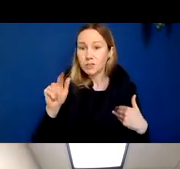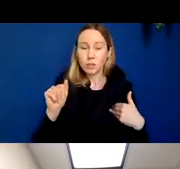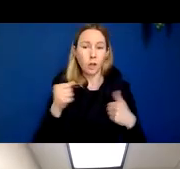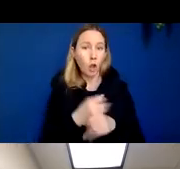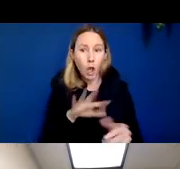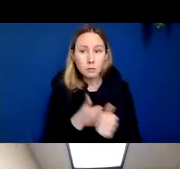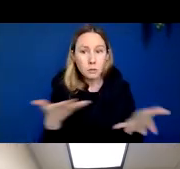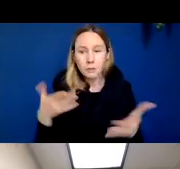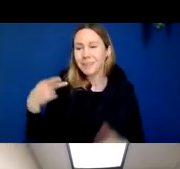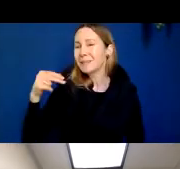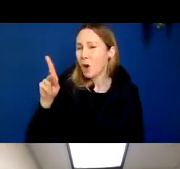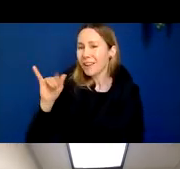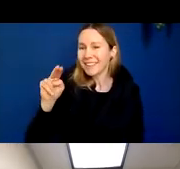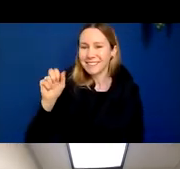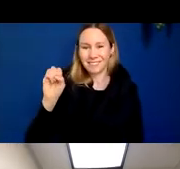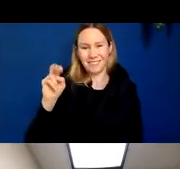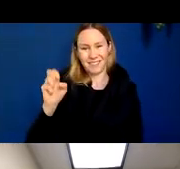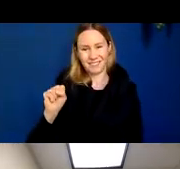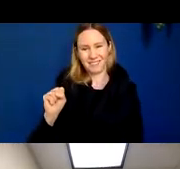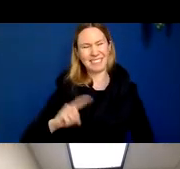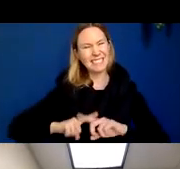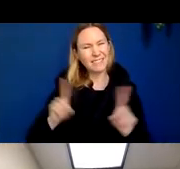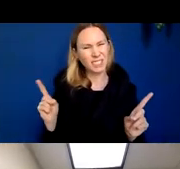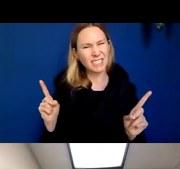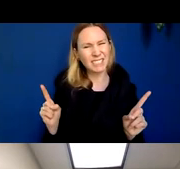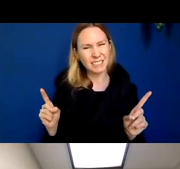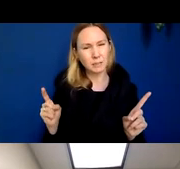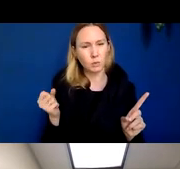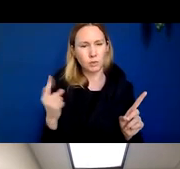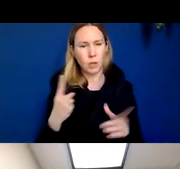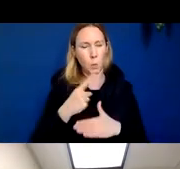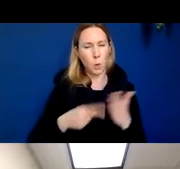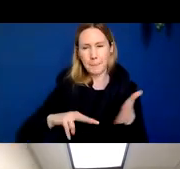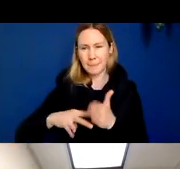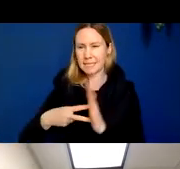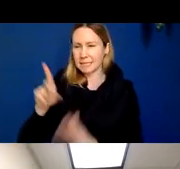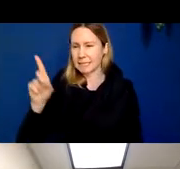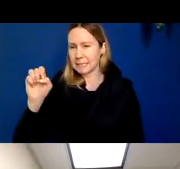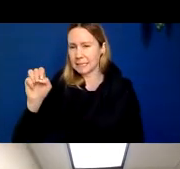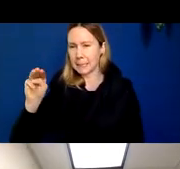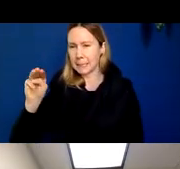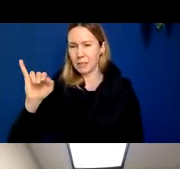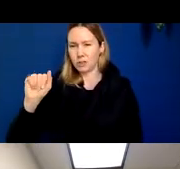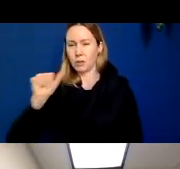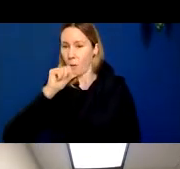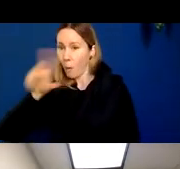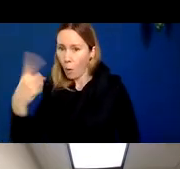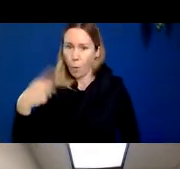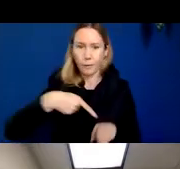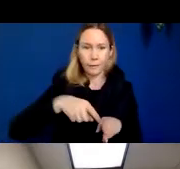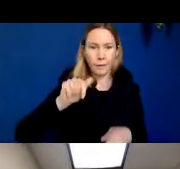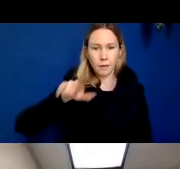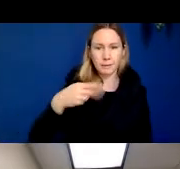disease. So that's the distinction here between dementia and the